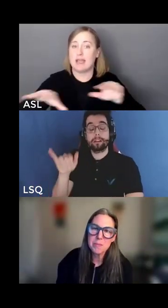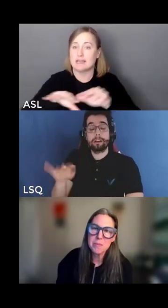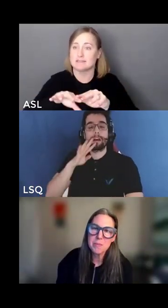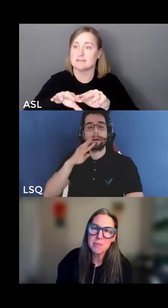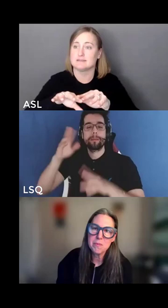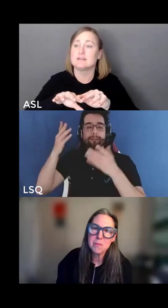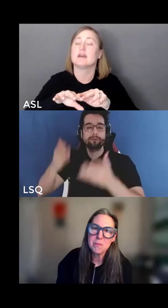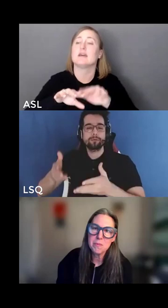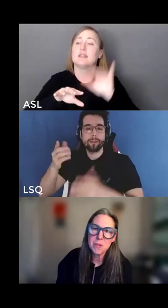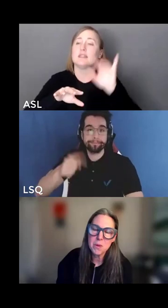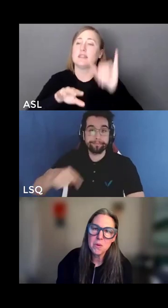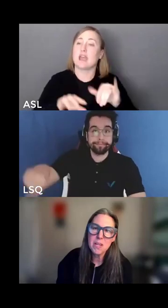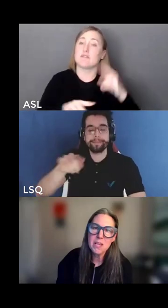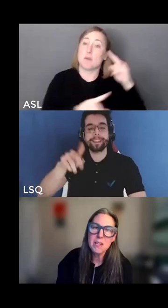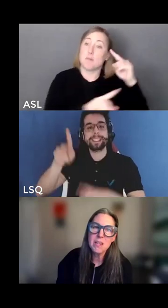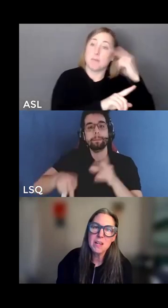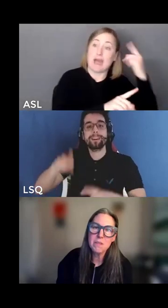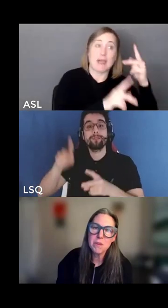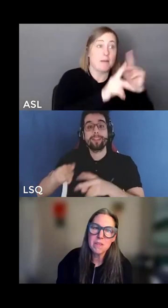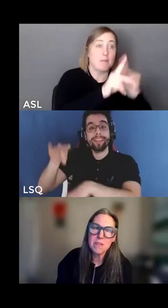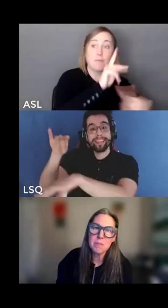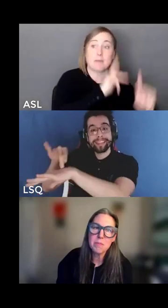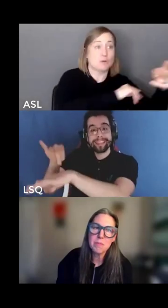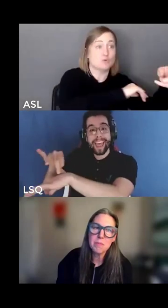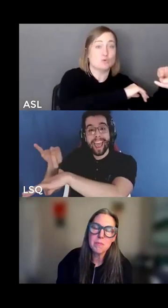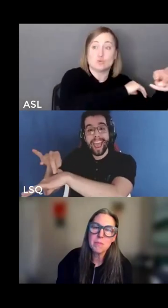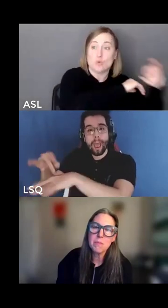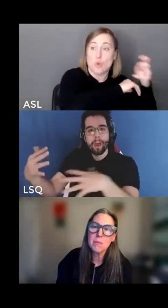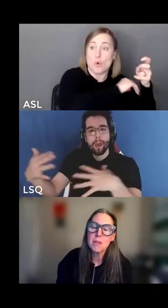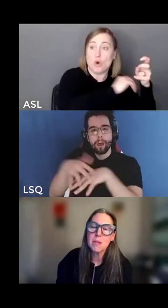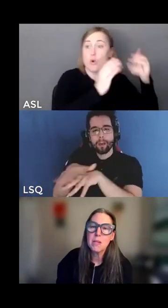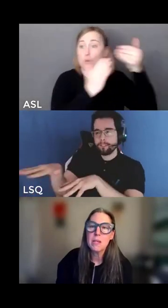the coin of racism